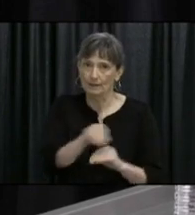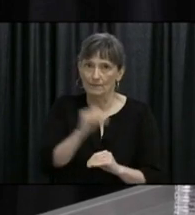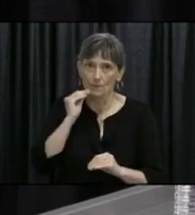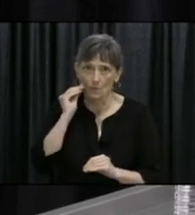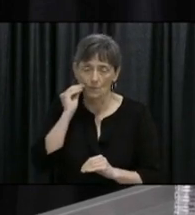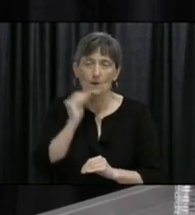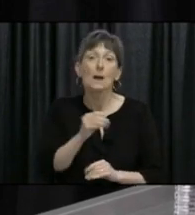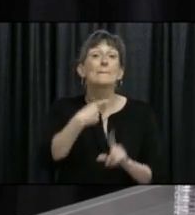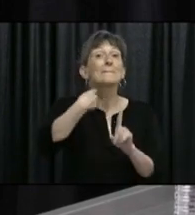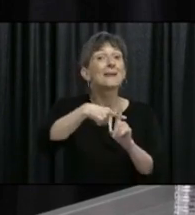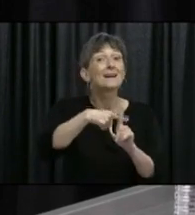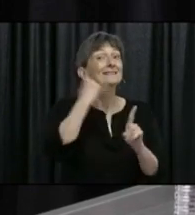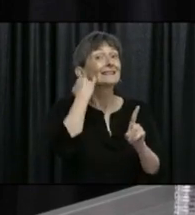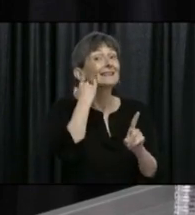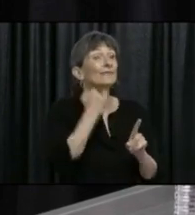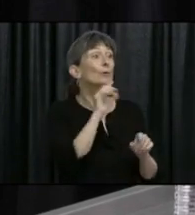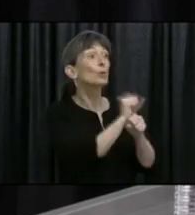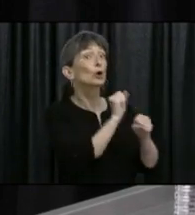outbreak investigation.